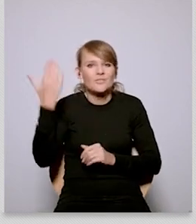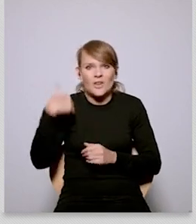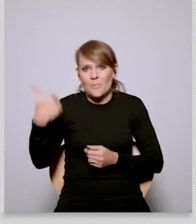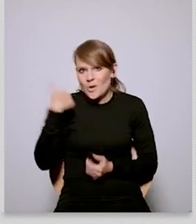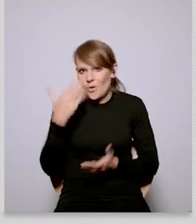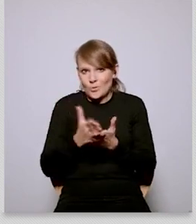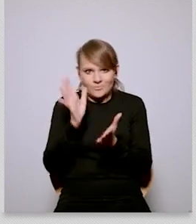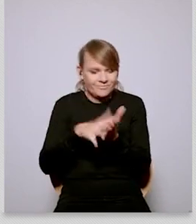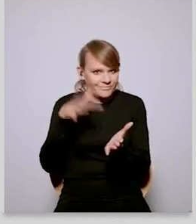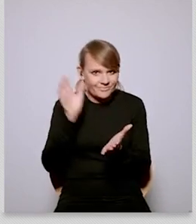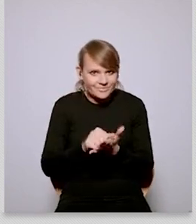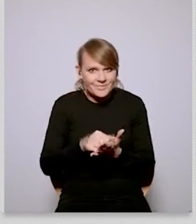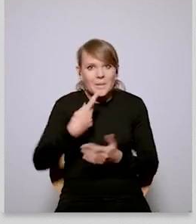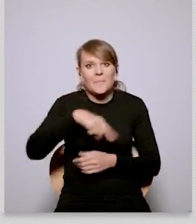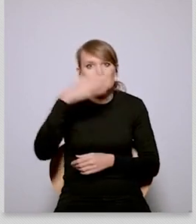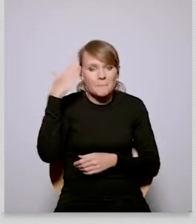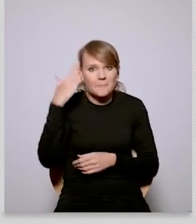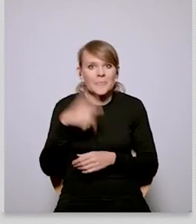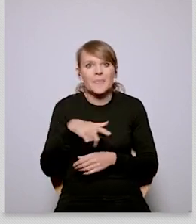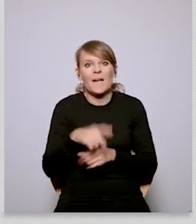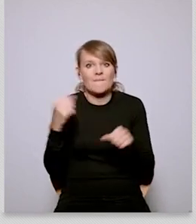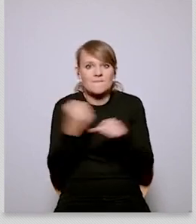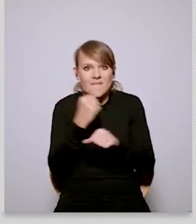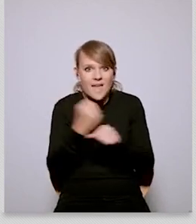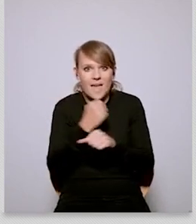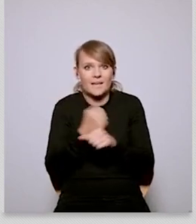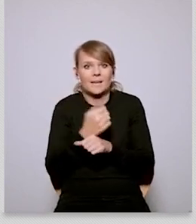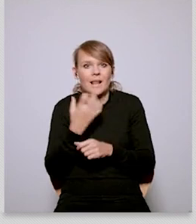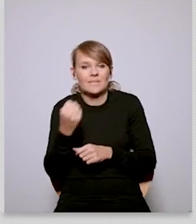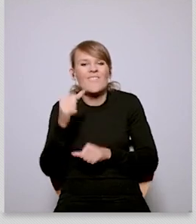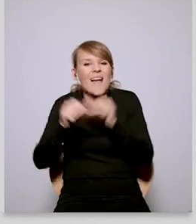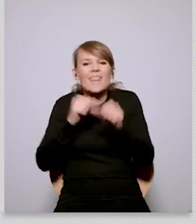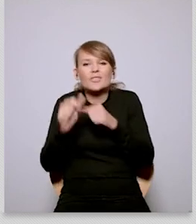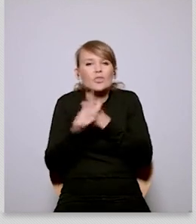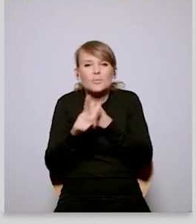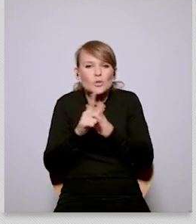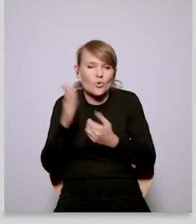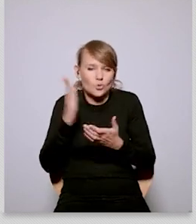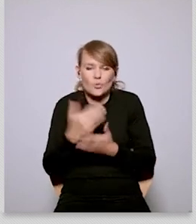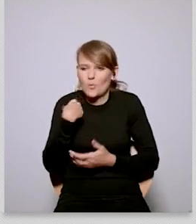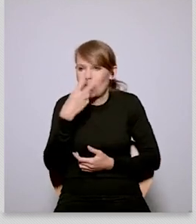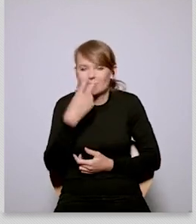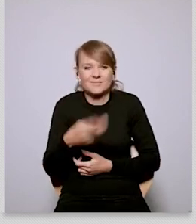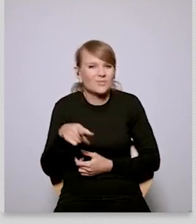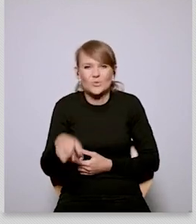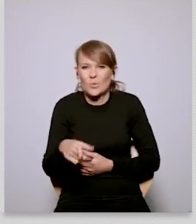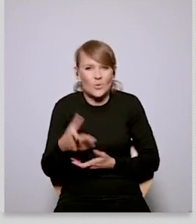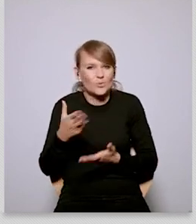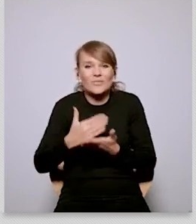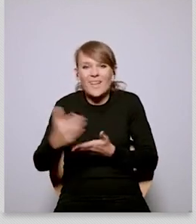worsening more and more and more that in turn led to the collapse of the economic